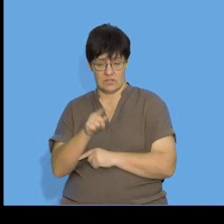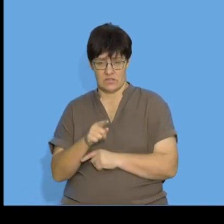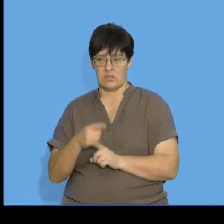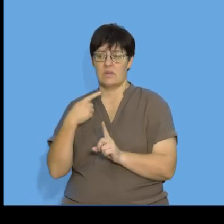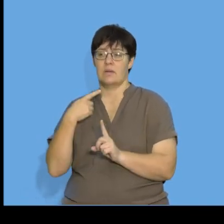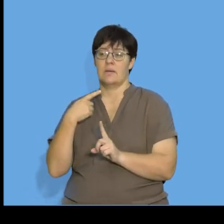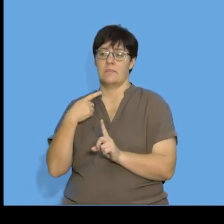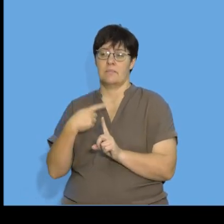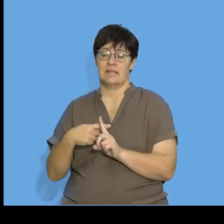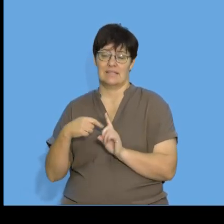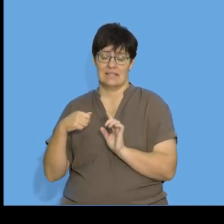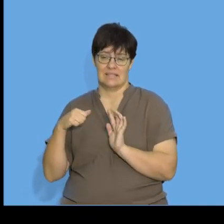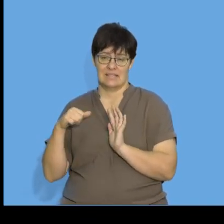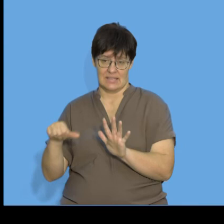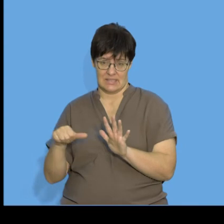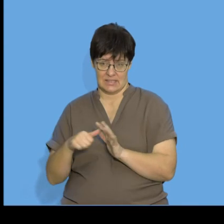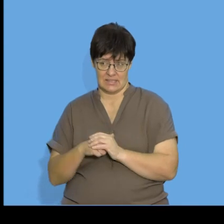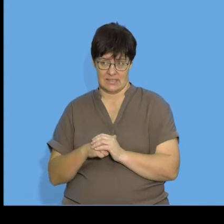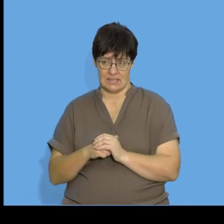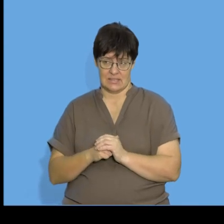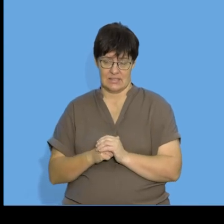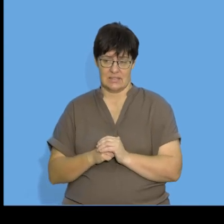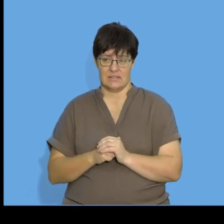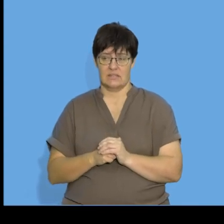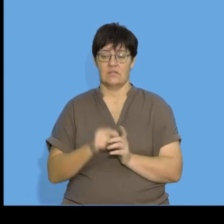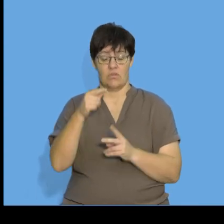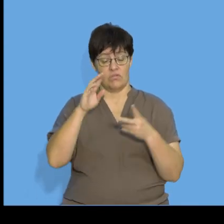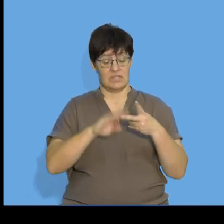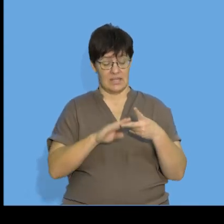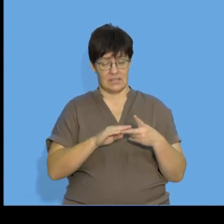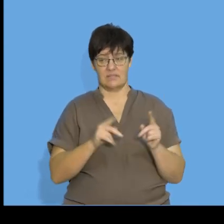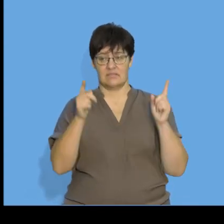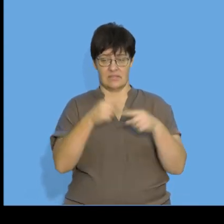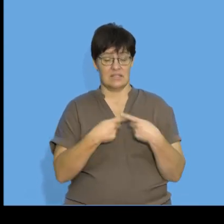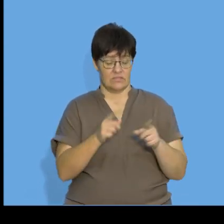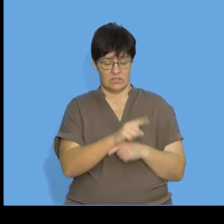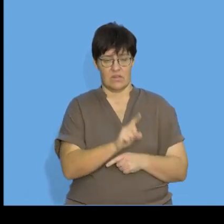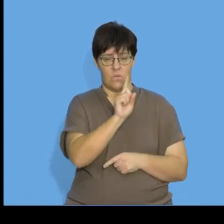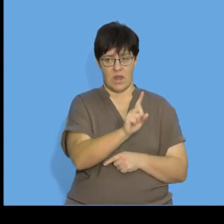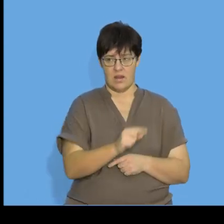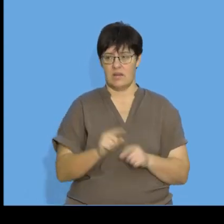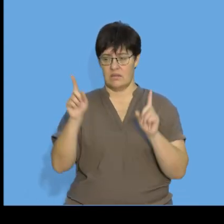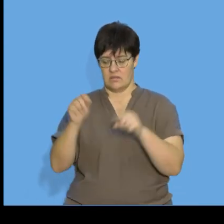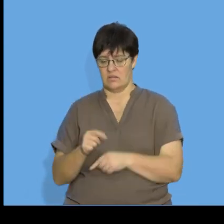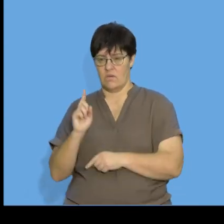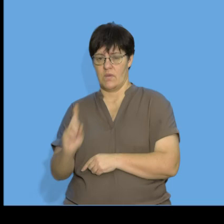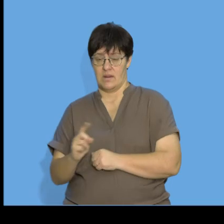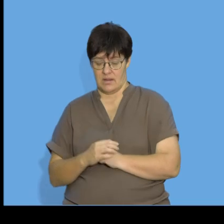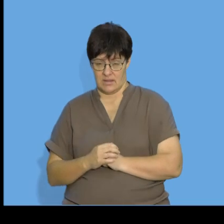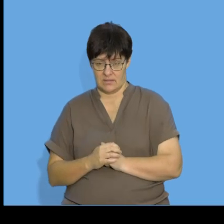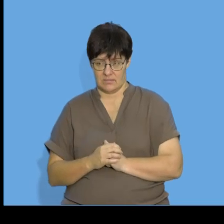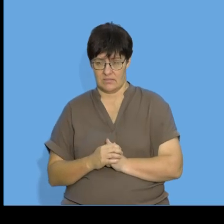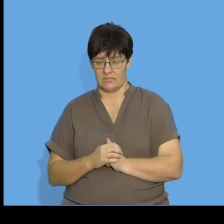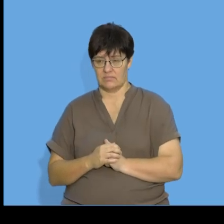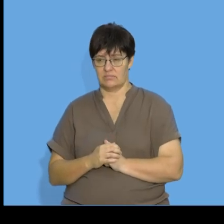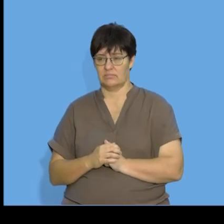first differences between 15 and 21 is six the second difference is equal to